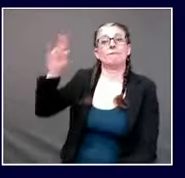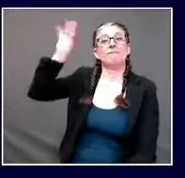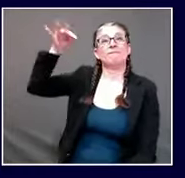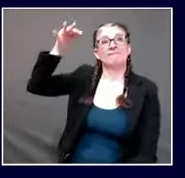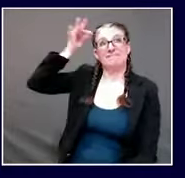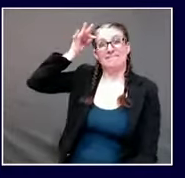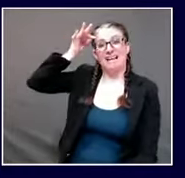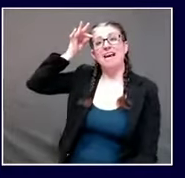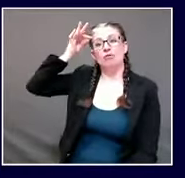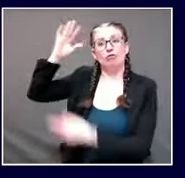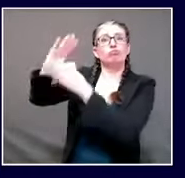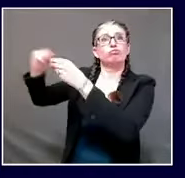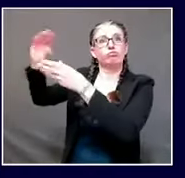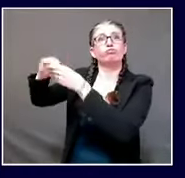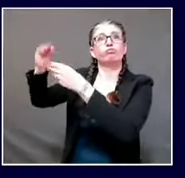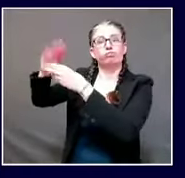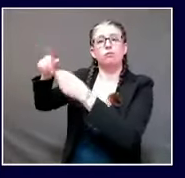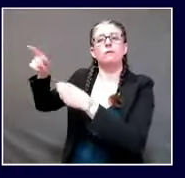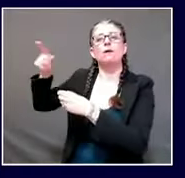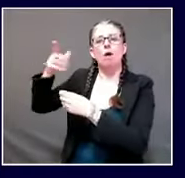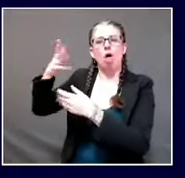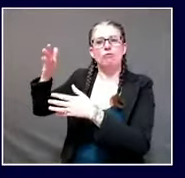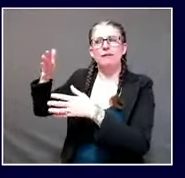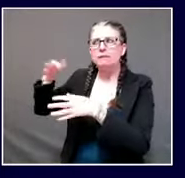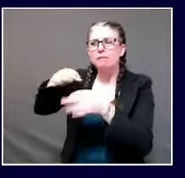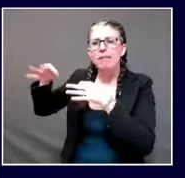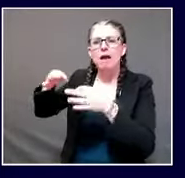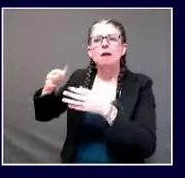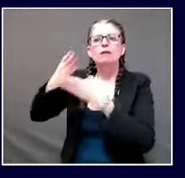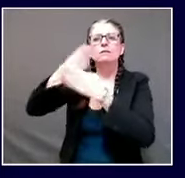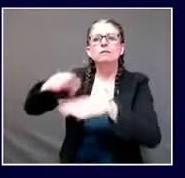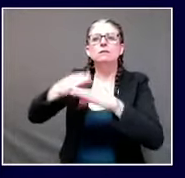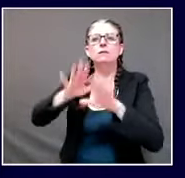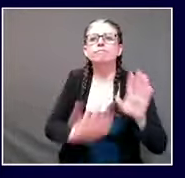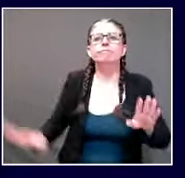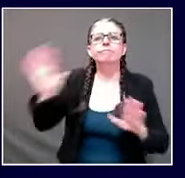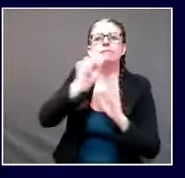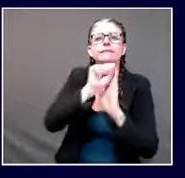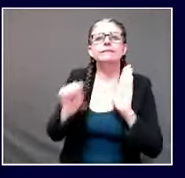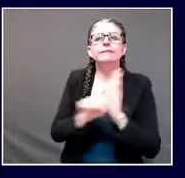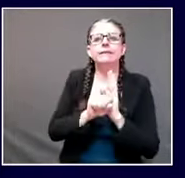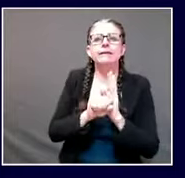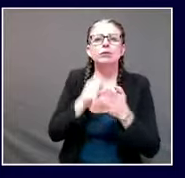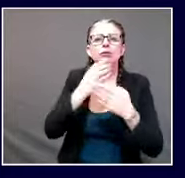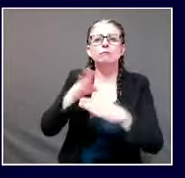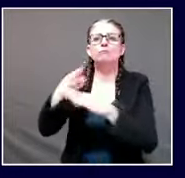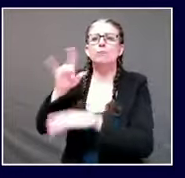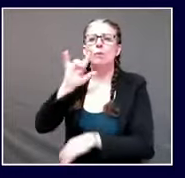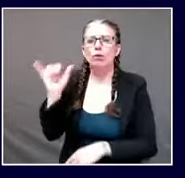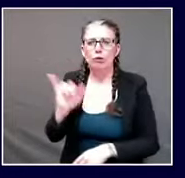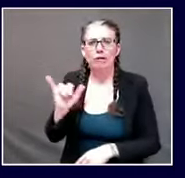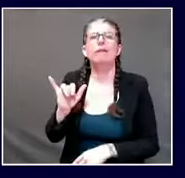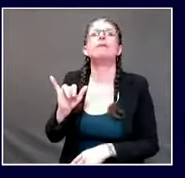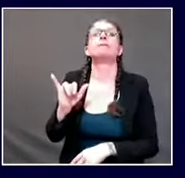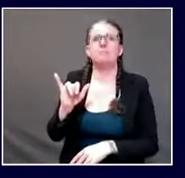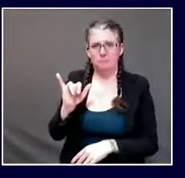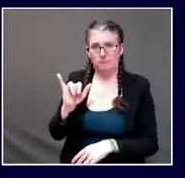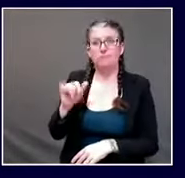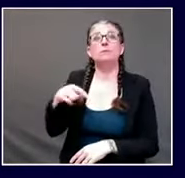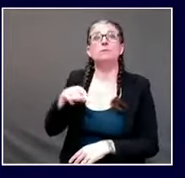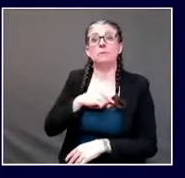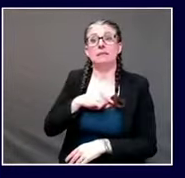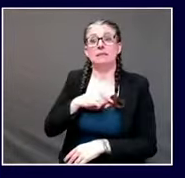hospitalized well what we have done in our allocation of this is almost identical to what we did in our allocation of